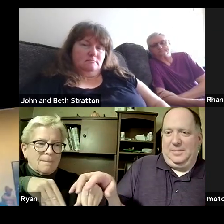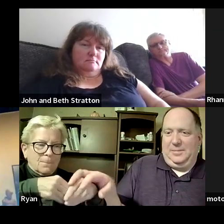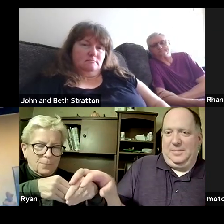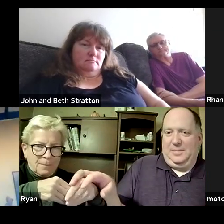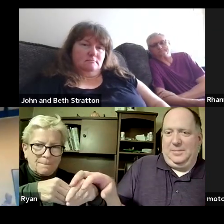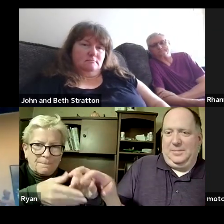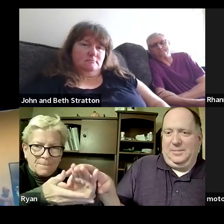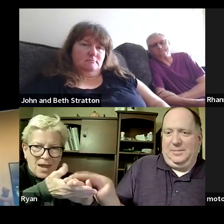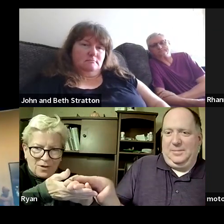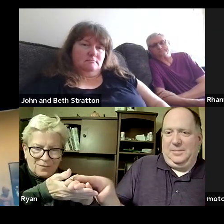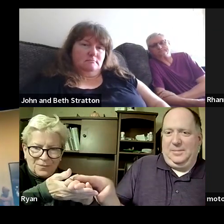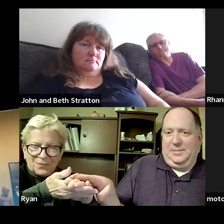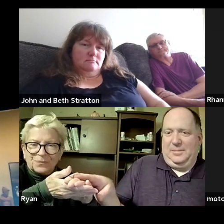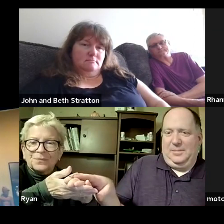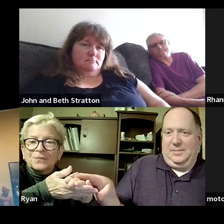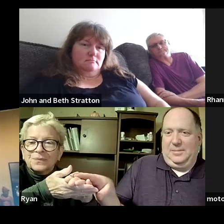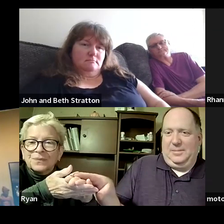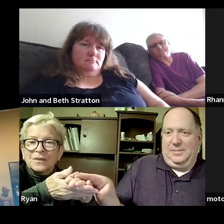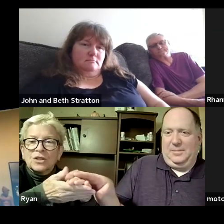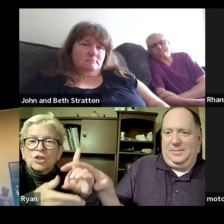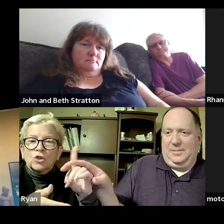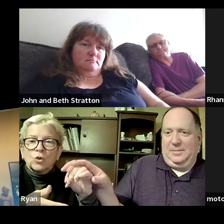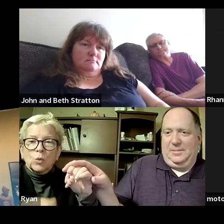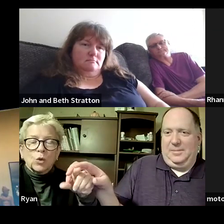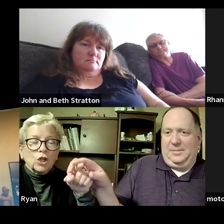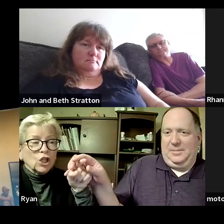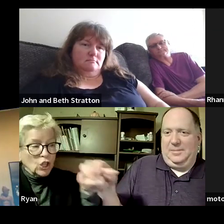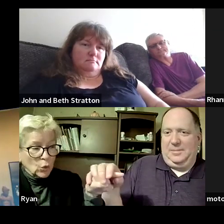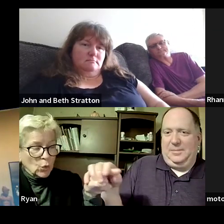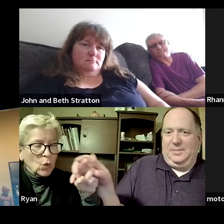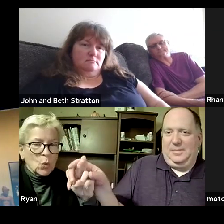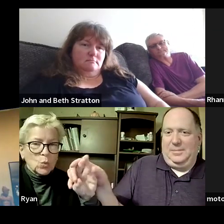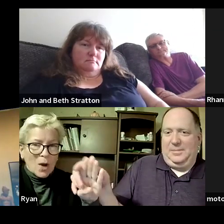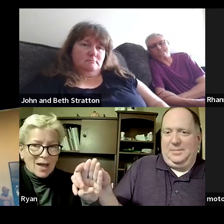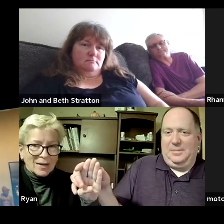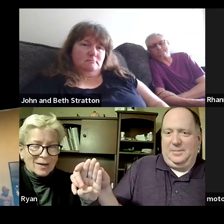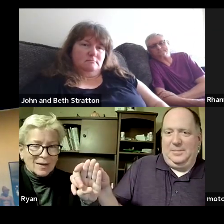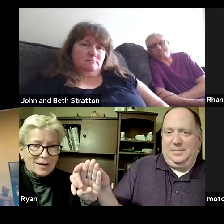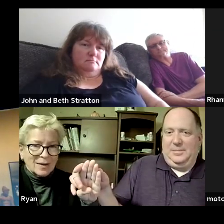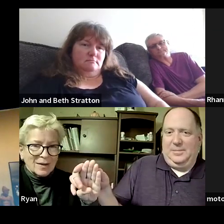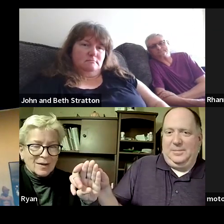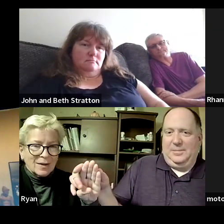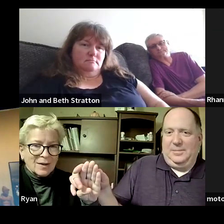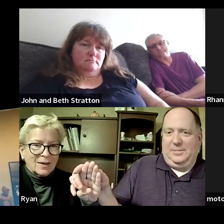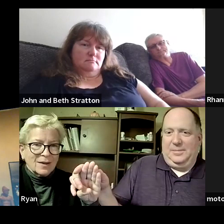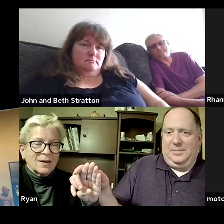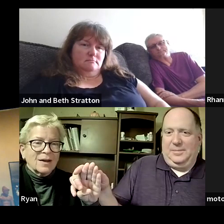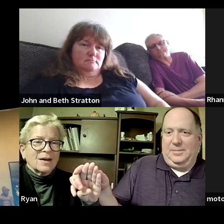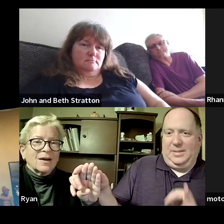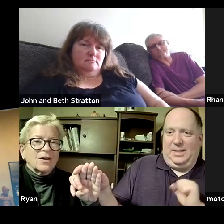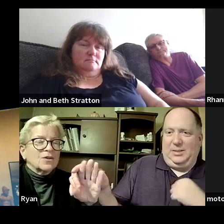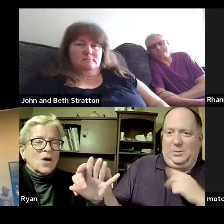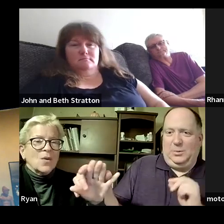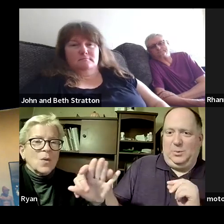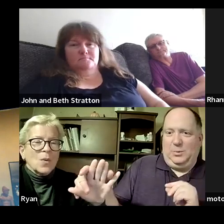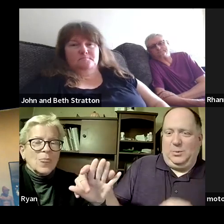okay do you ryan or marlon gracio take ryan neil